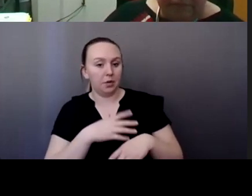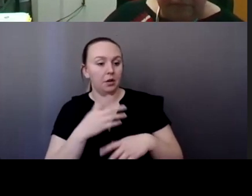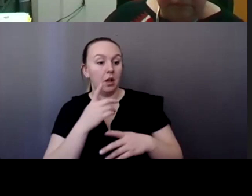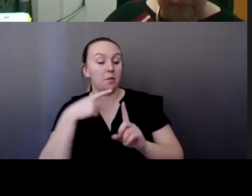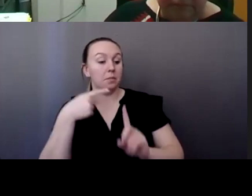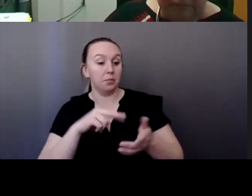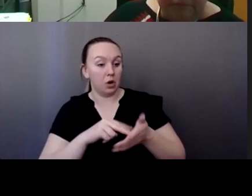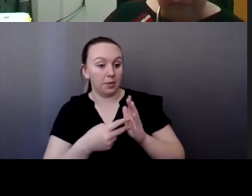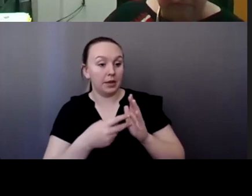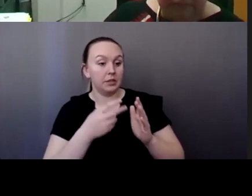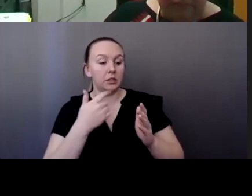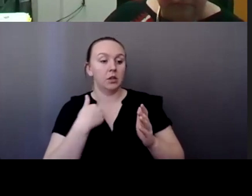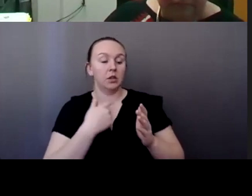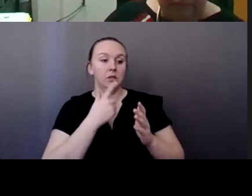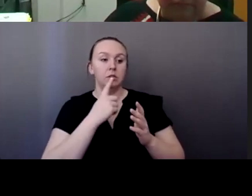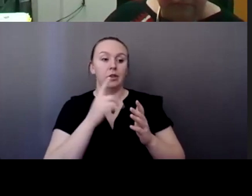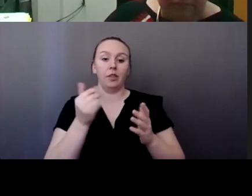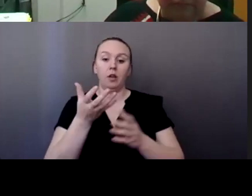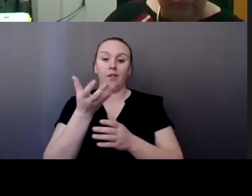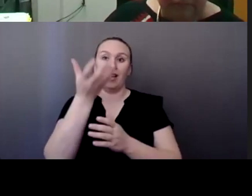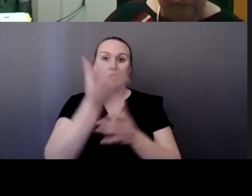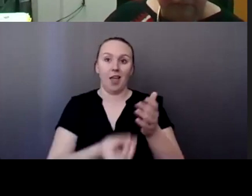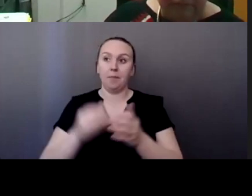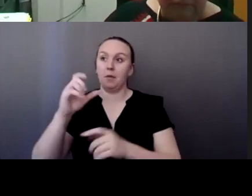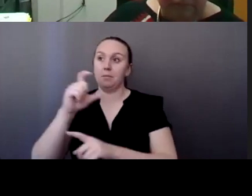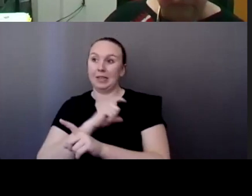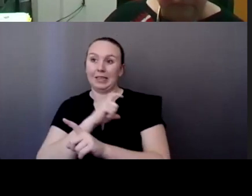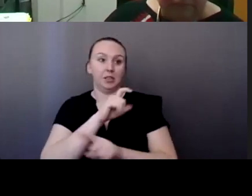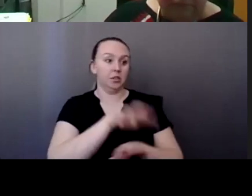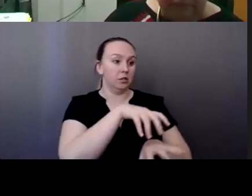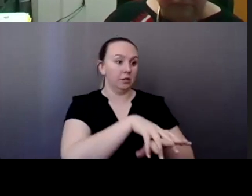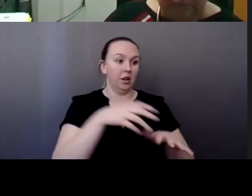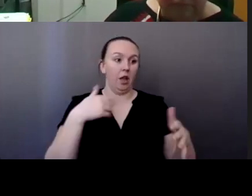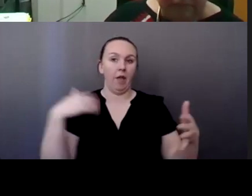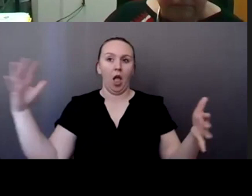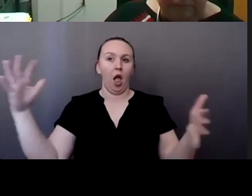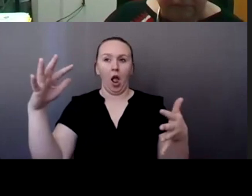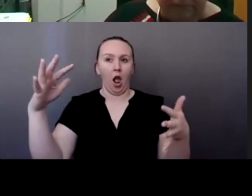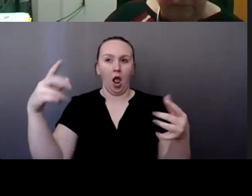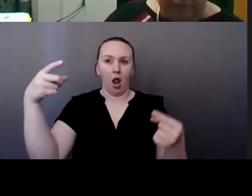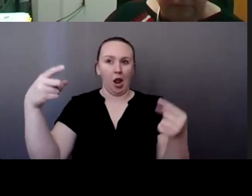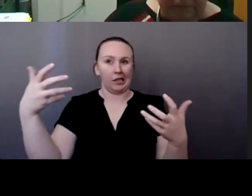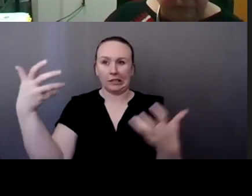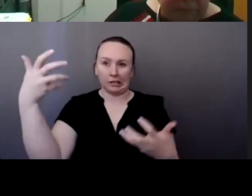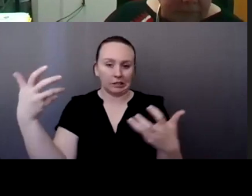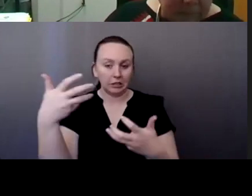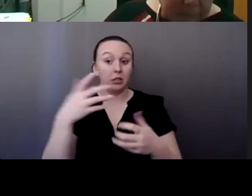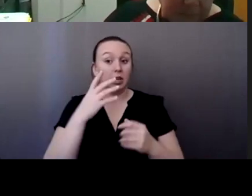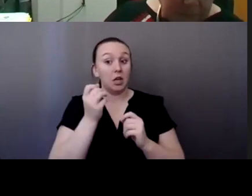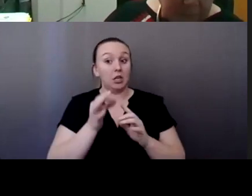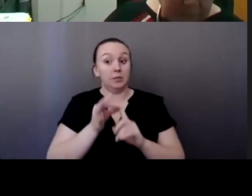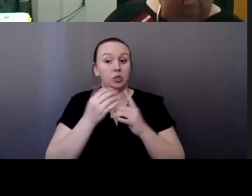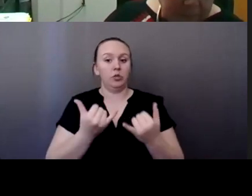or Indigenous people and the police, which as you can imagine, especially during a time like this is very difficult. Um, so